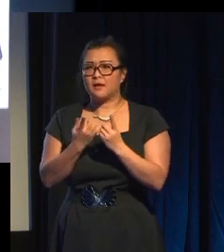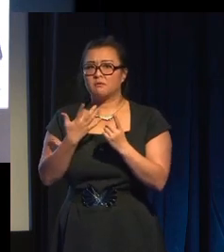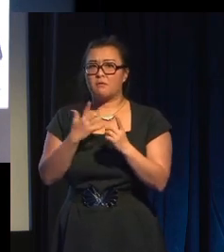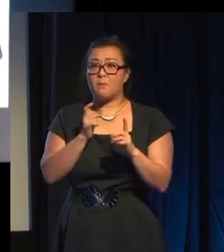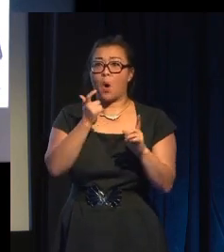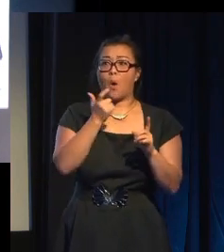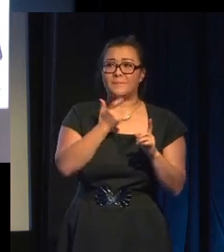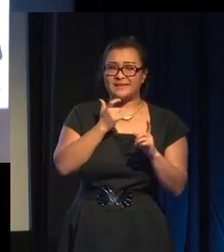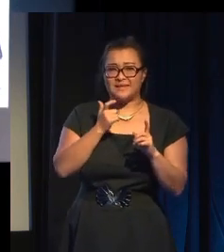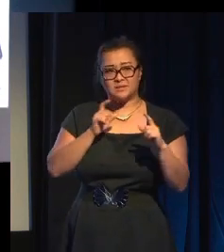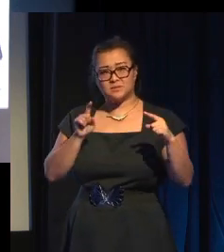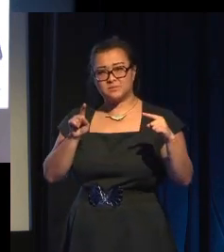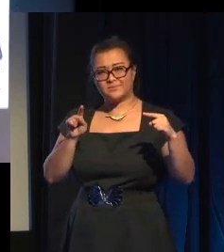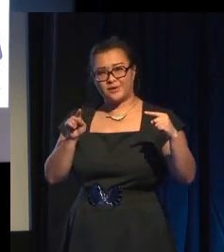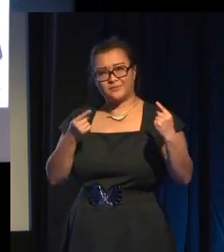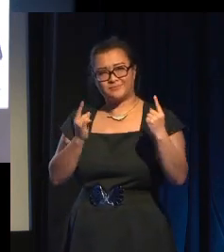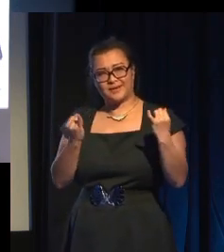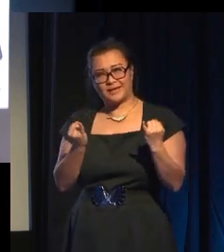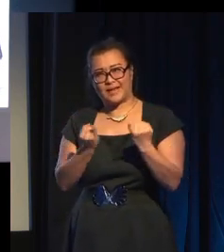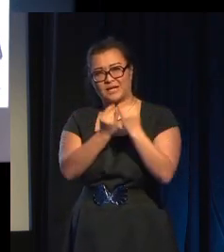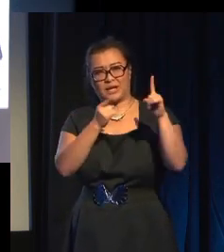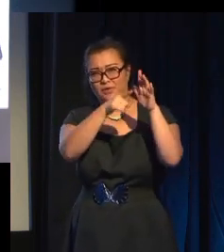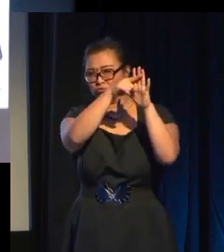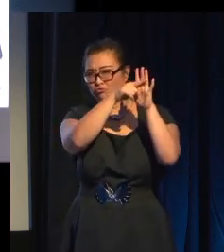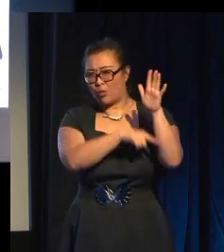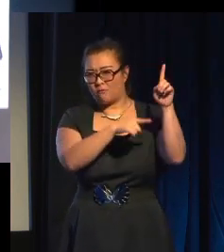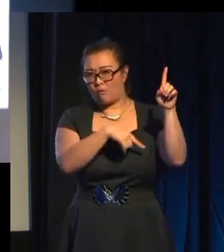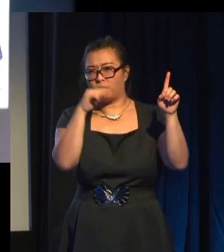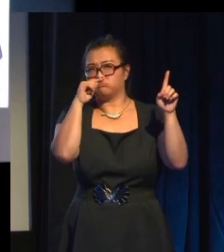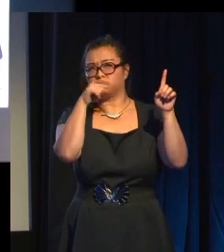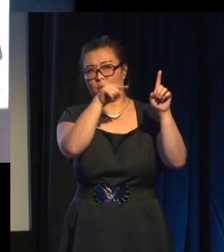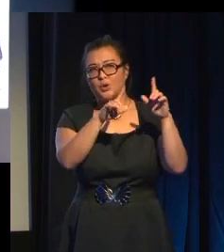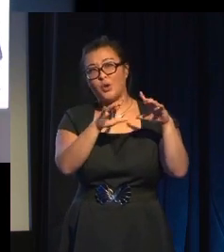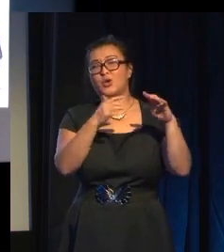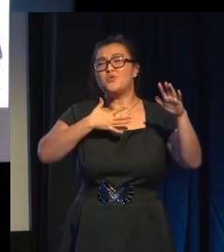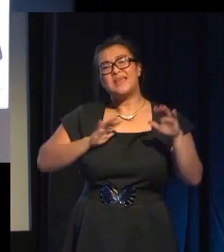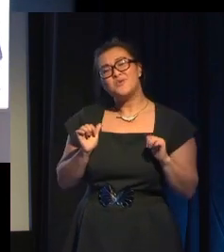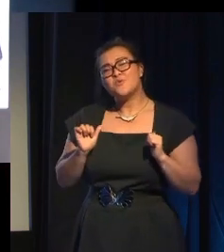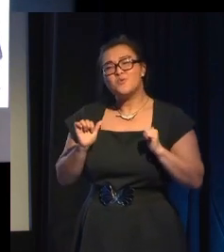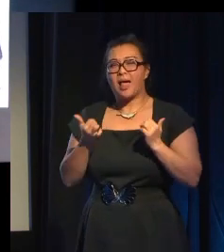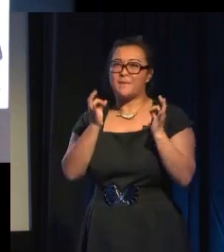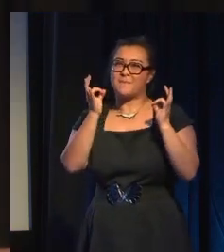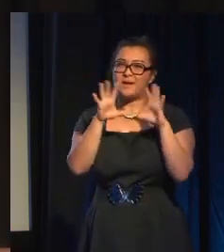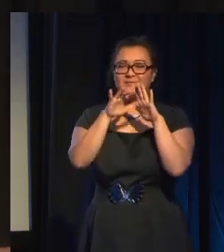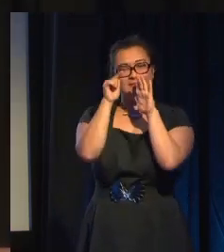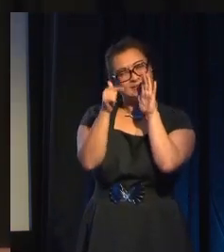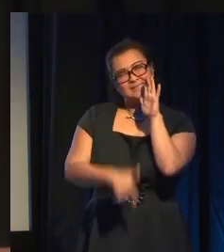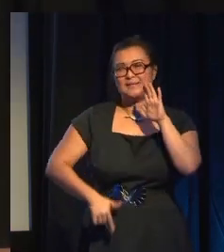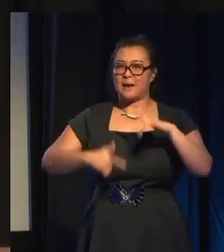this kind of rule about well-rounded characters, you know, going from Mario to sort of